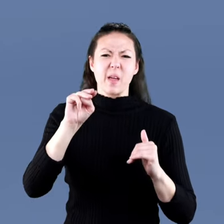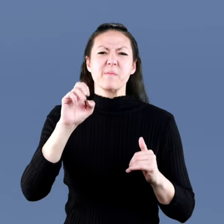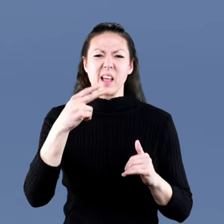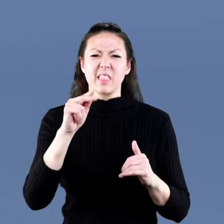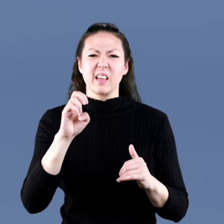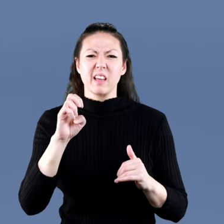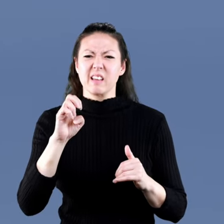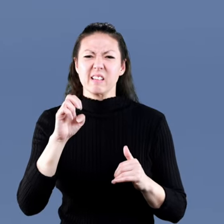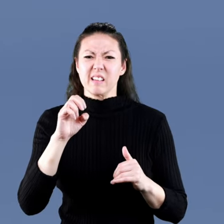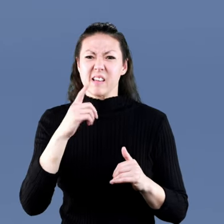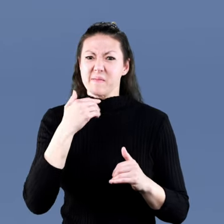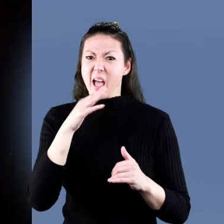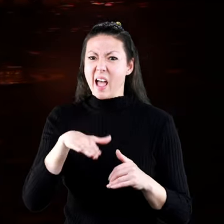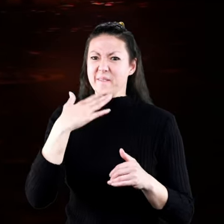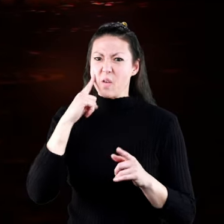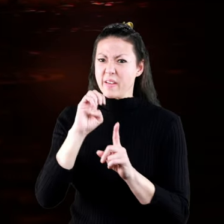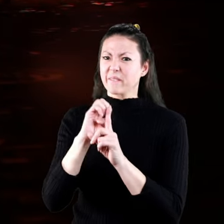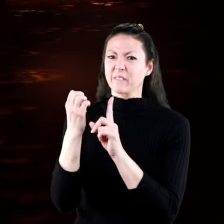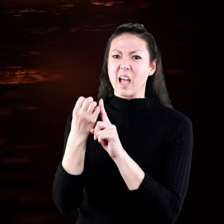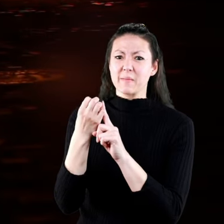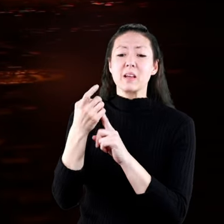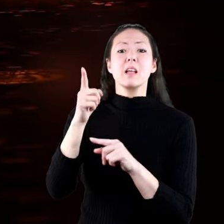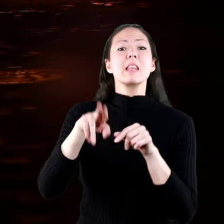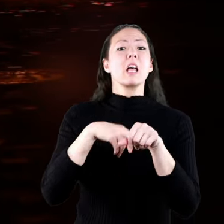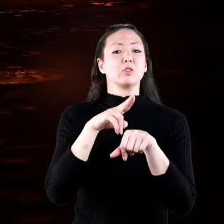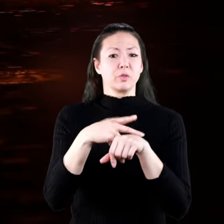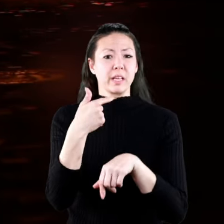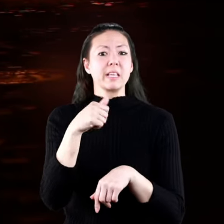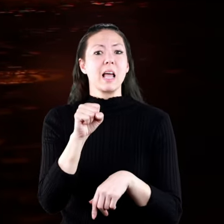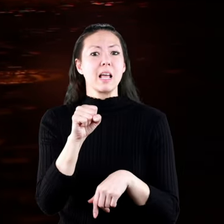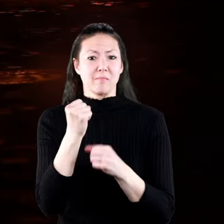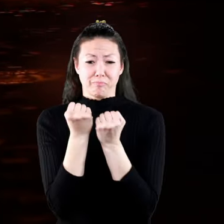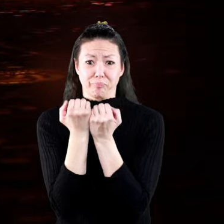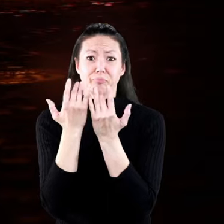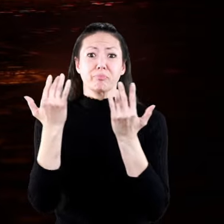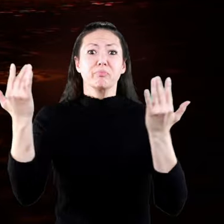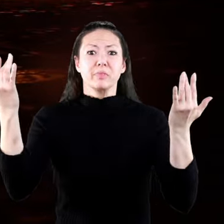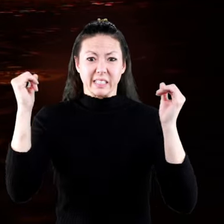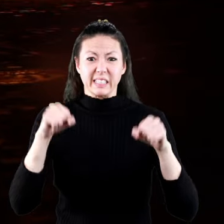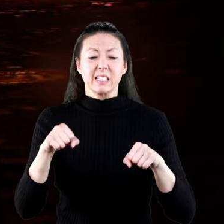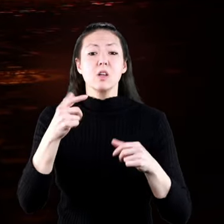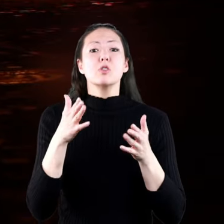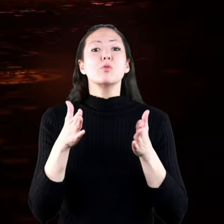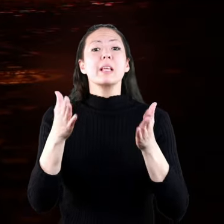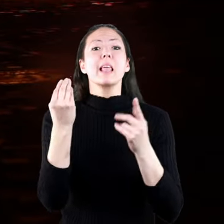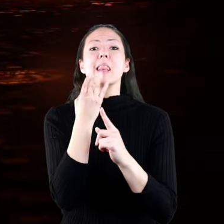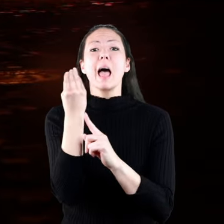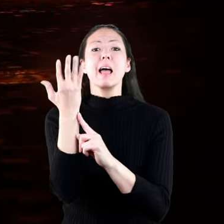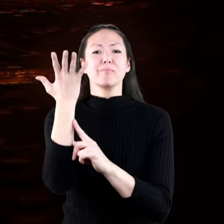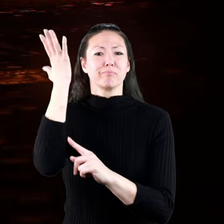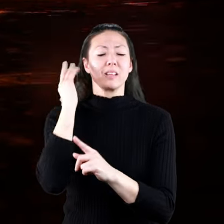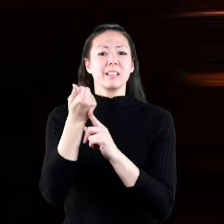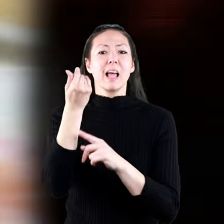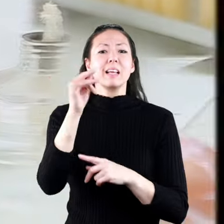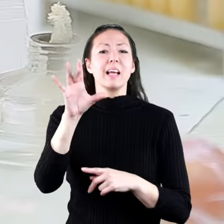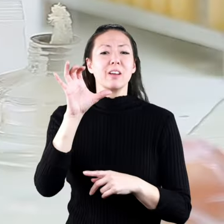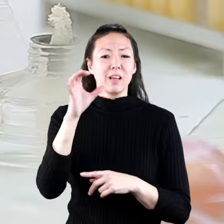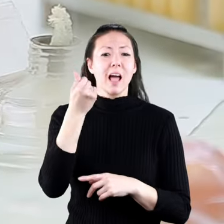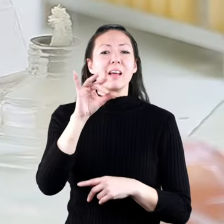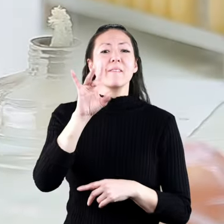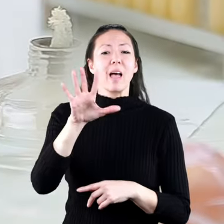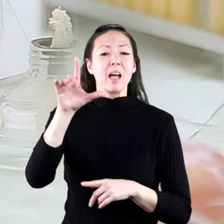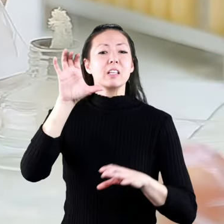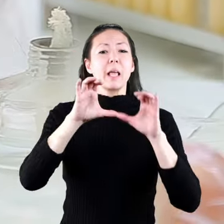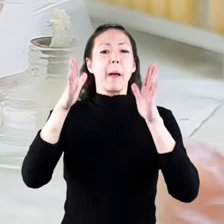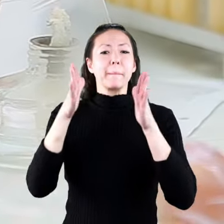methane enter the environment. The first widespread use of natural gas was for street lamps in the 1800s. In